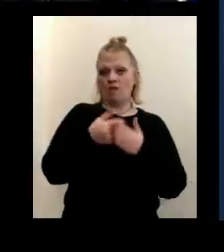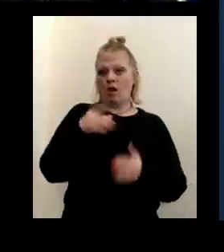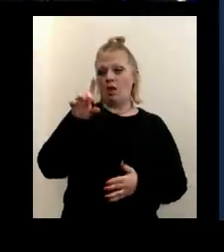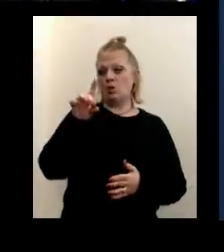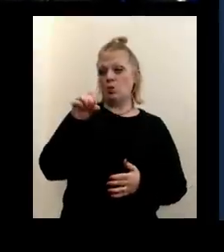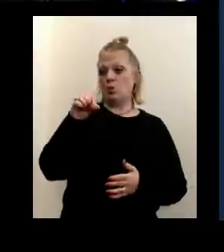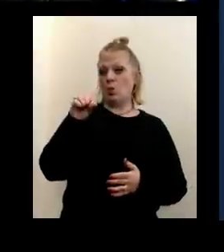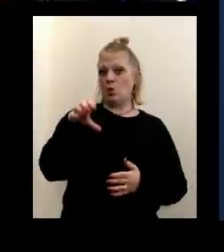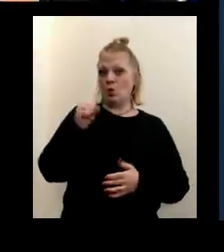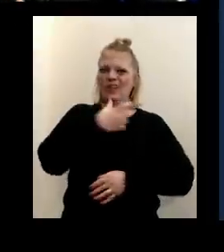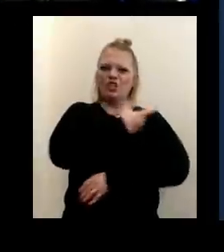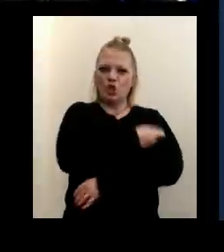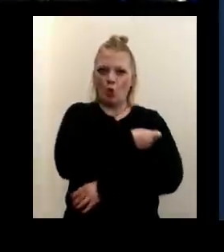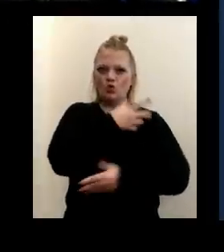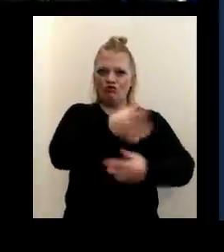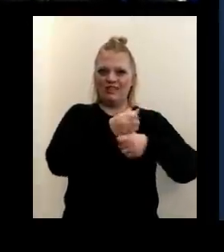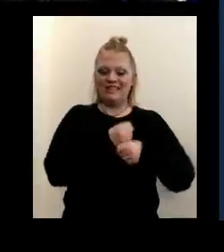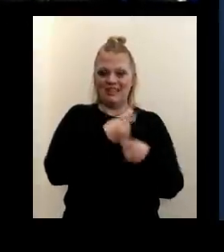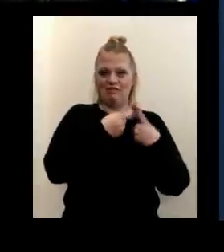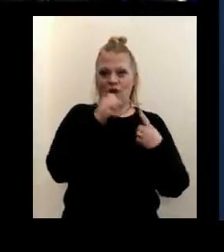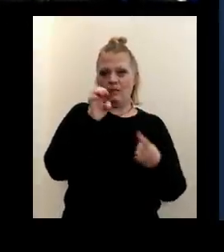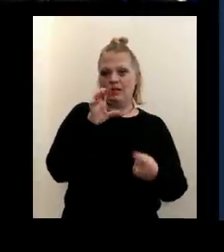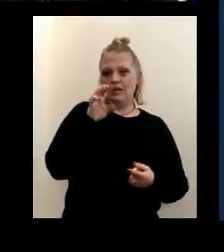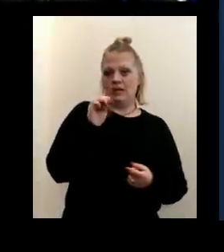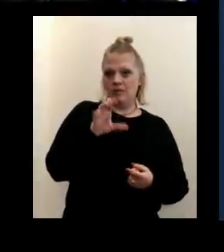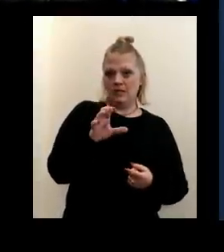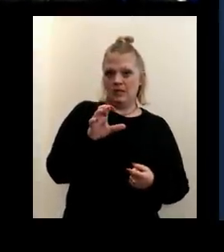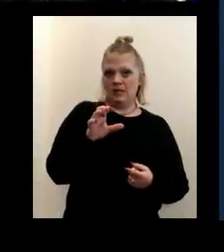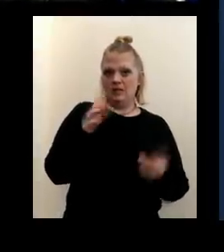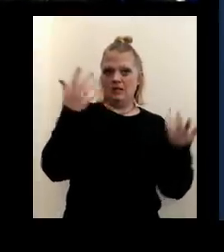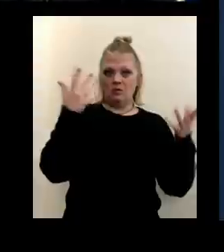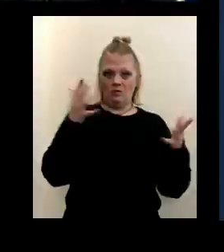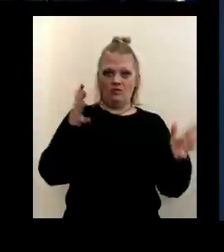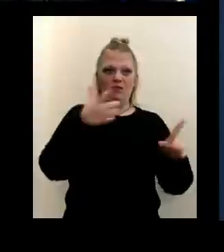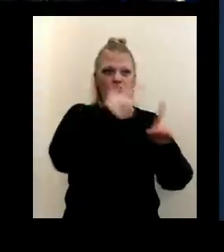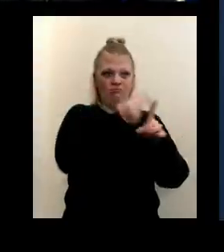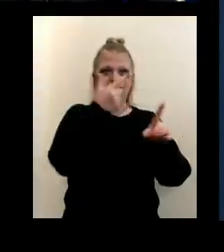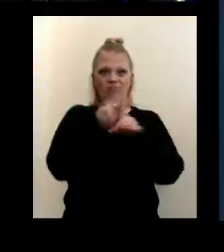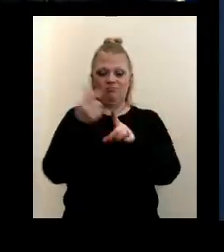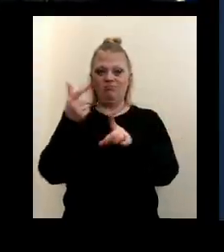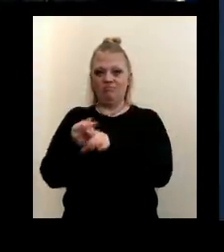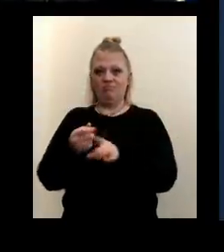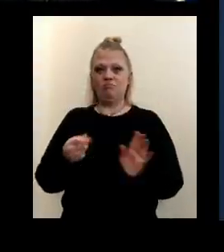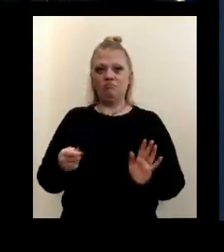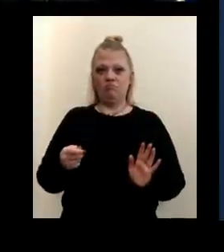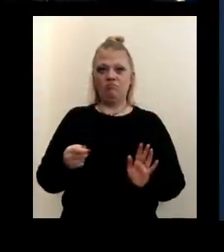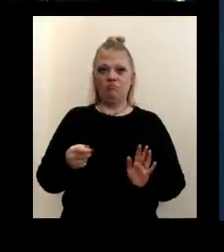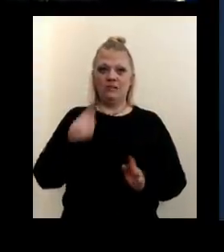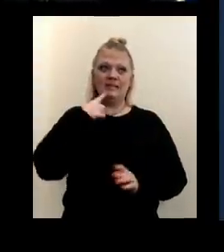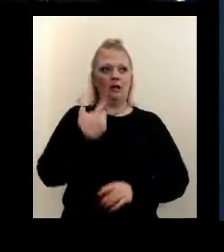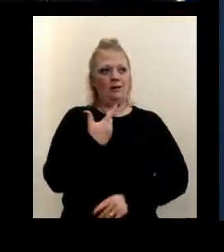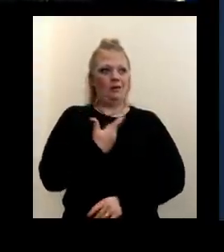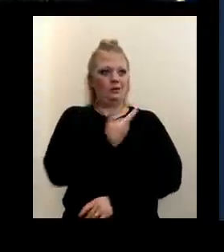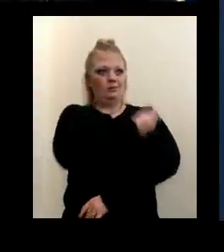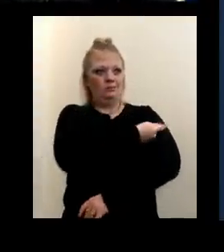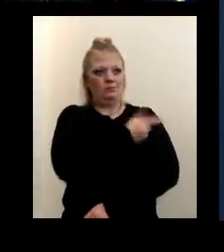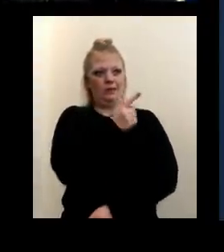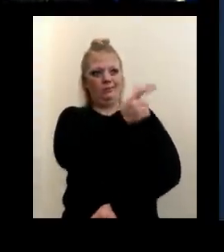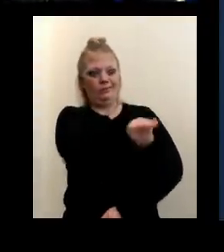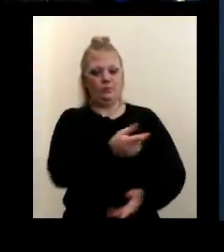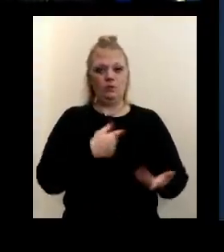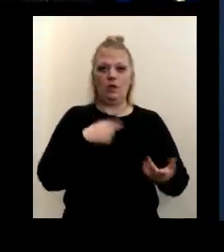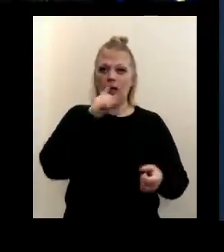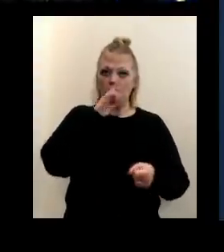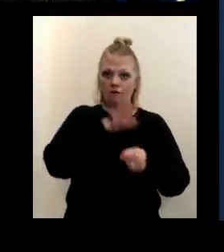received by ECMC had been vaccinated individuals, as he said, put in their arms. Well, I've confirmed with